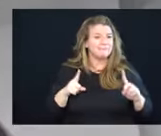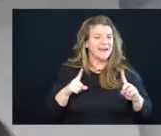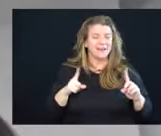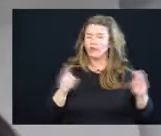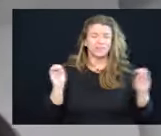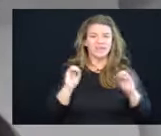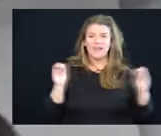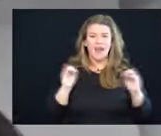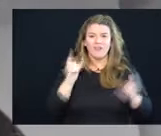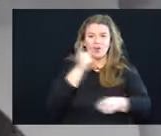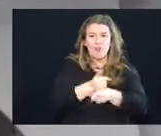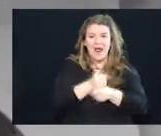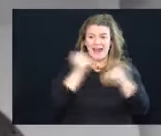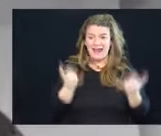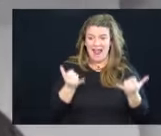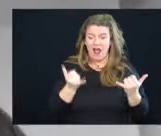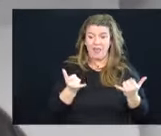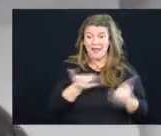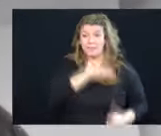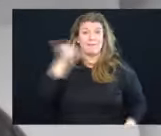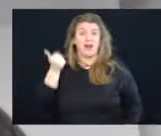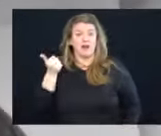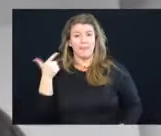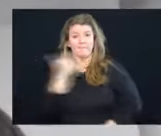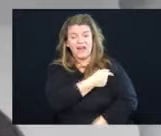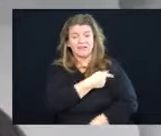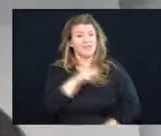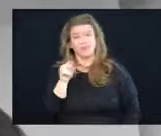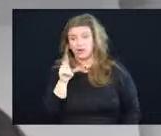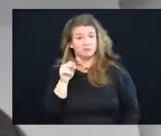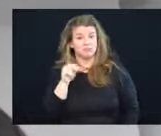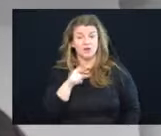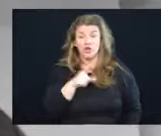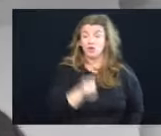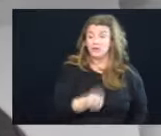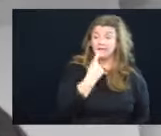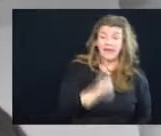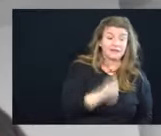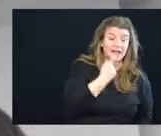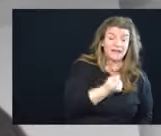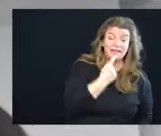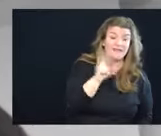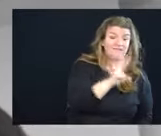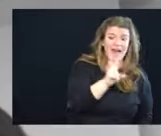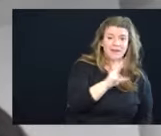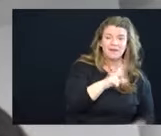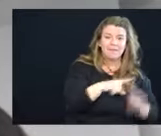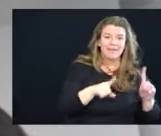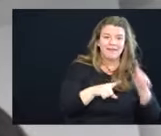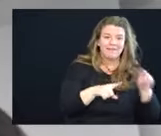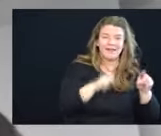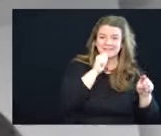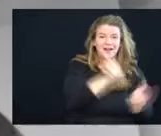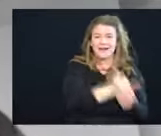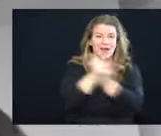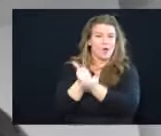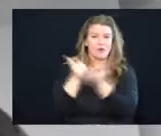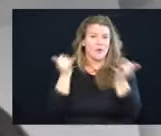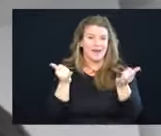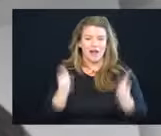that's going to work better than the vaccine. So you can take all the vitamins you want, but it's really not going to help you right now.